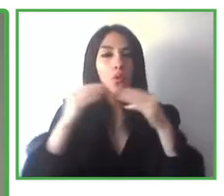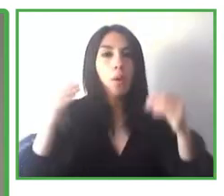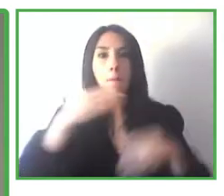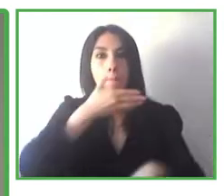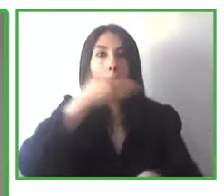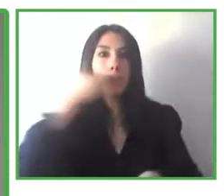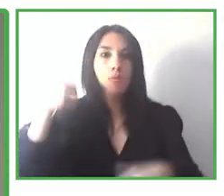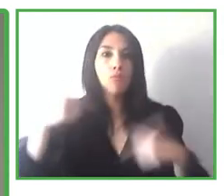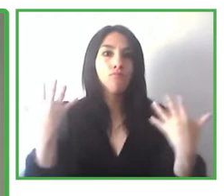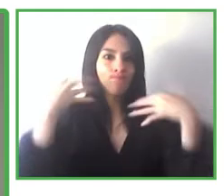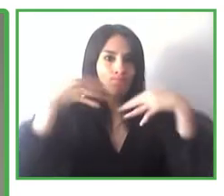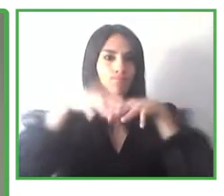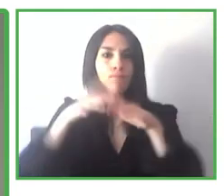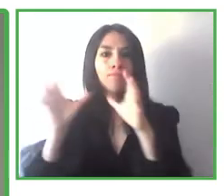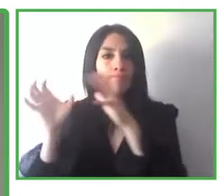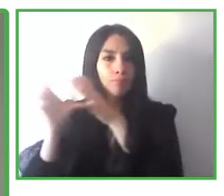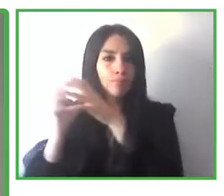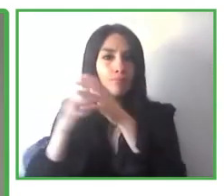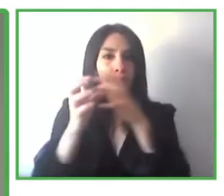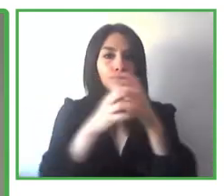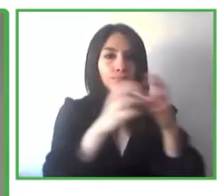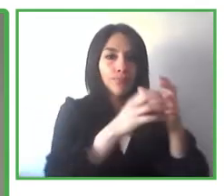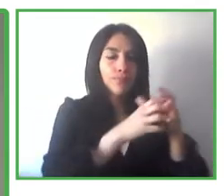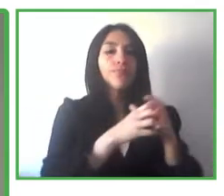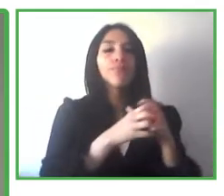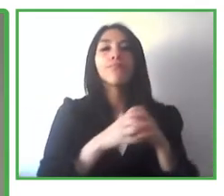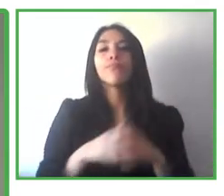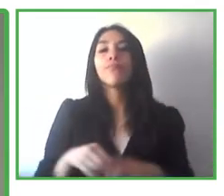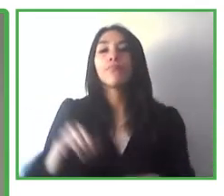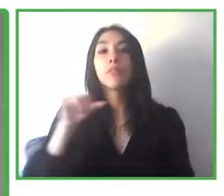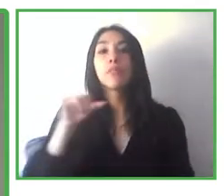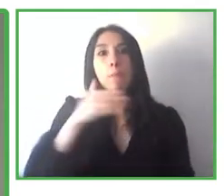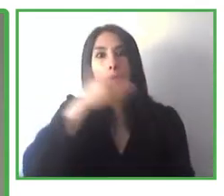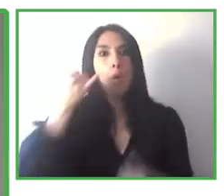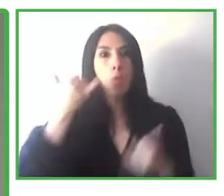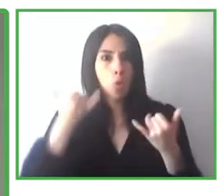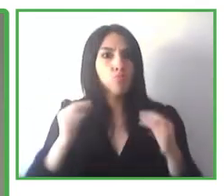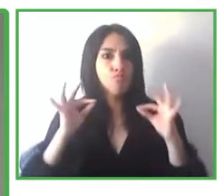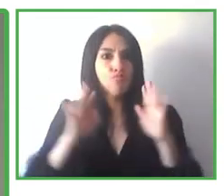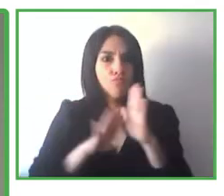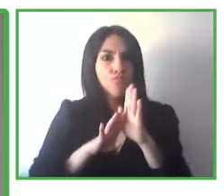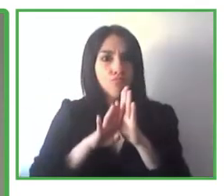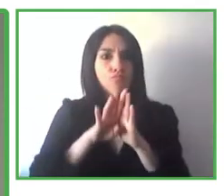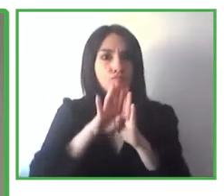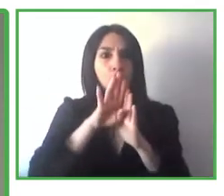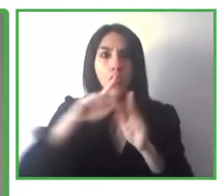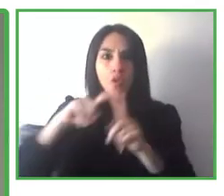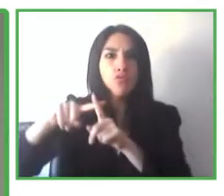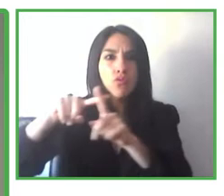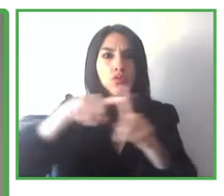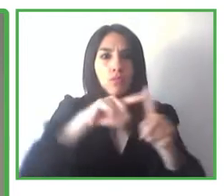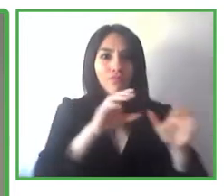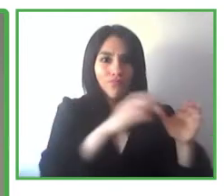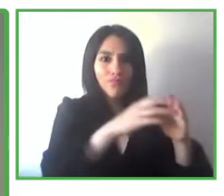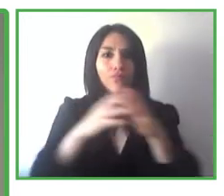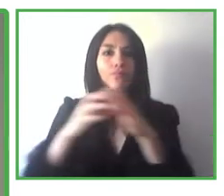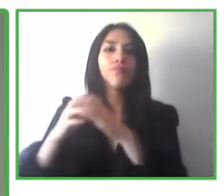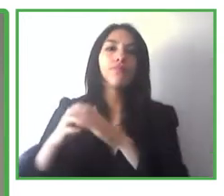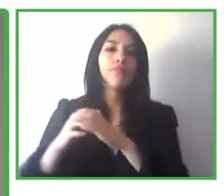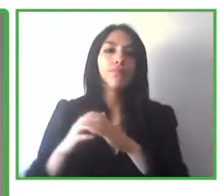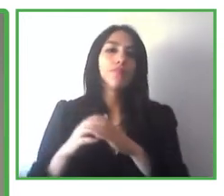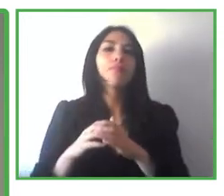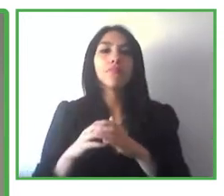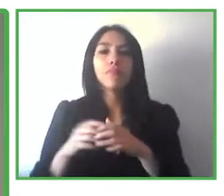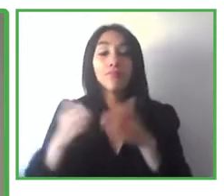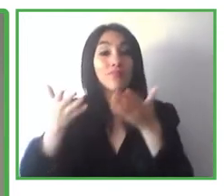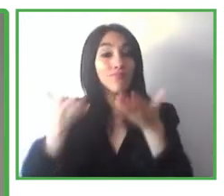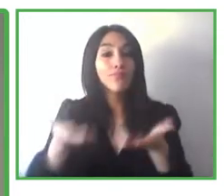better integration in society, in order to have a better and greater presence and incorporation in